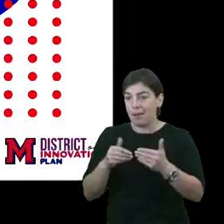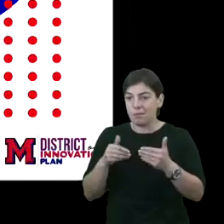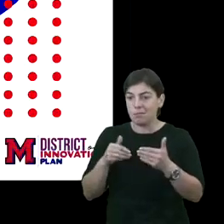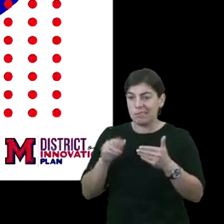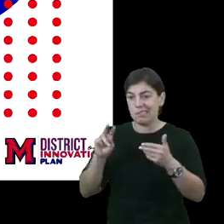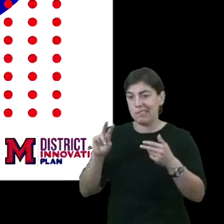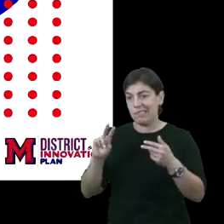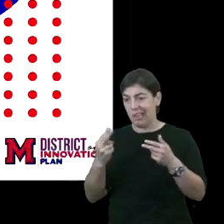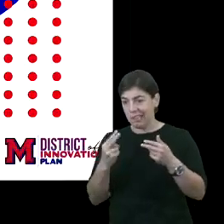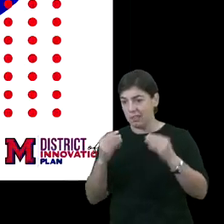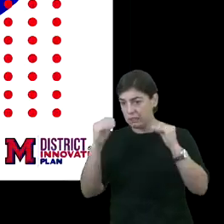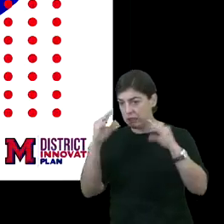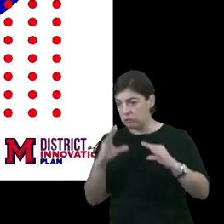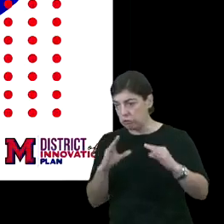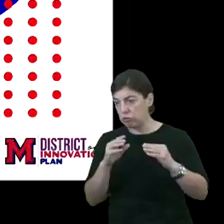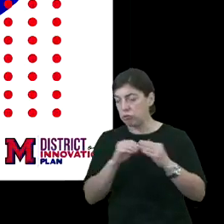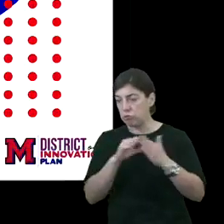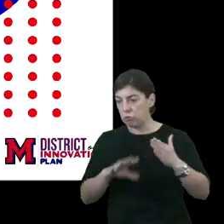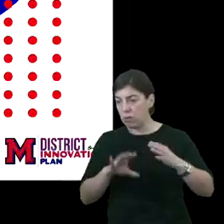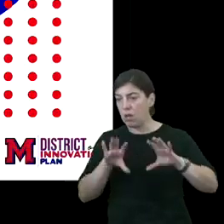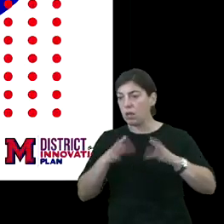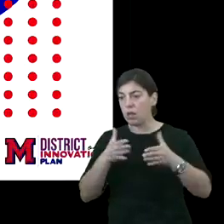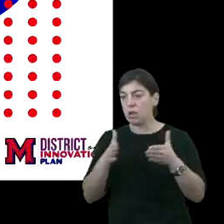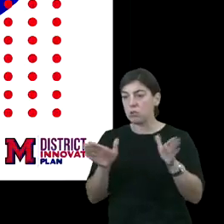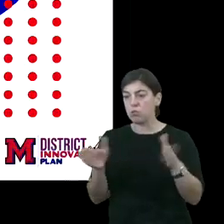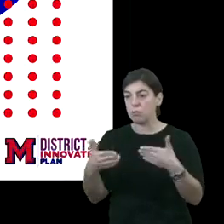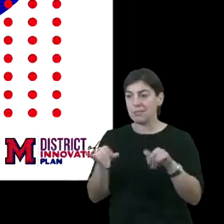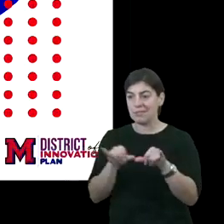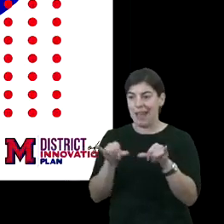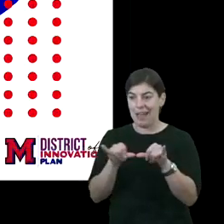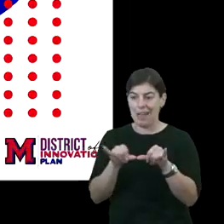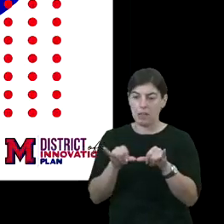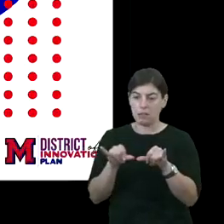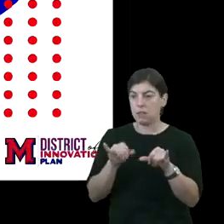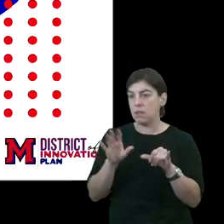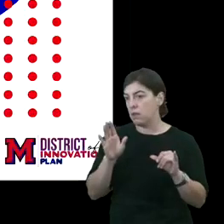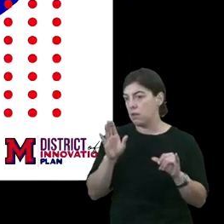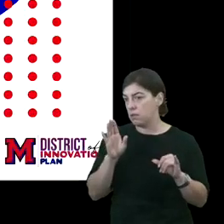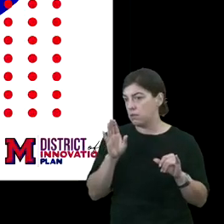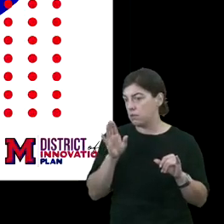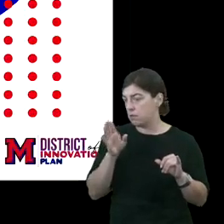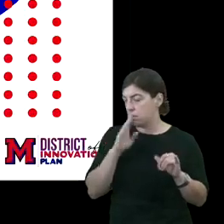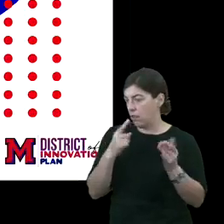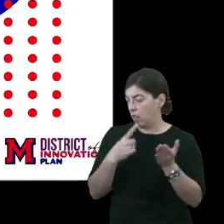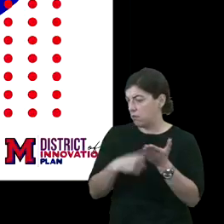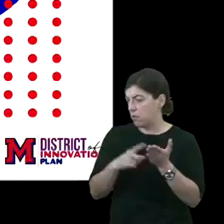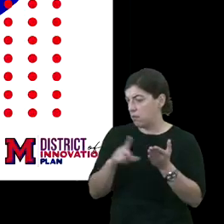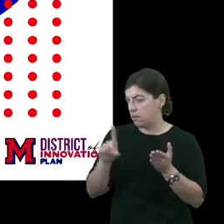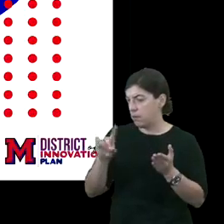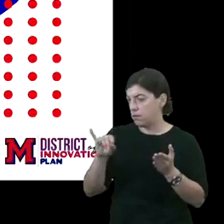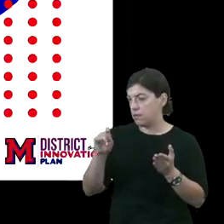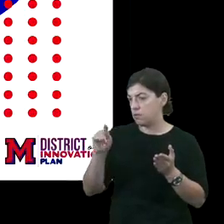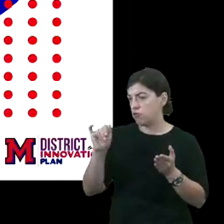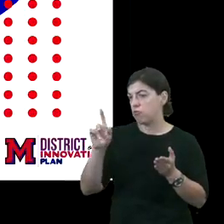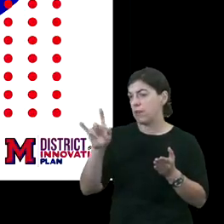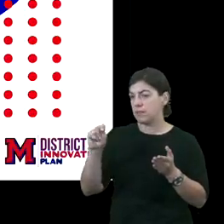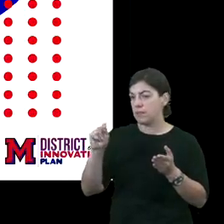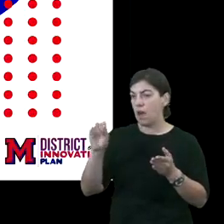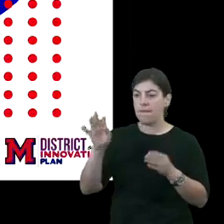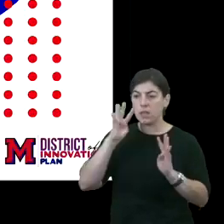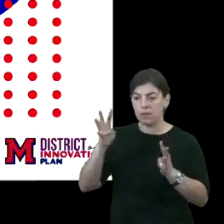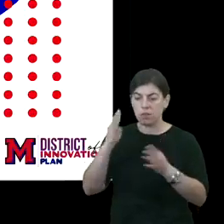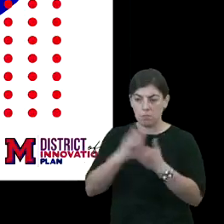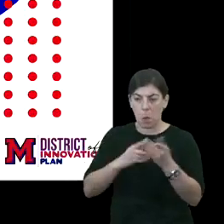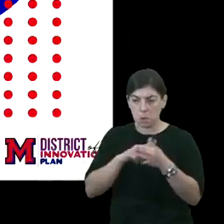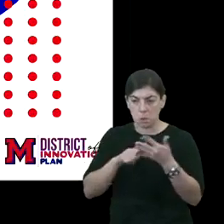second teacher and student classroom size. And we're going to talk through the district of innovation components in a few